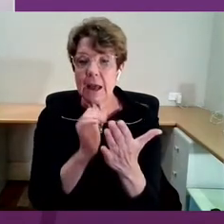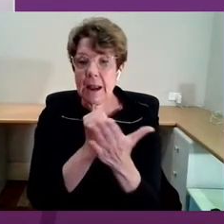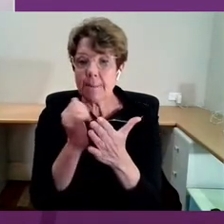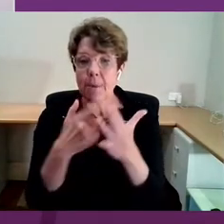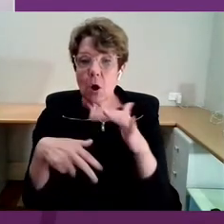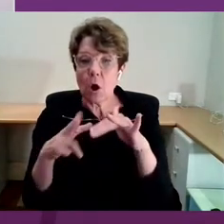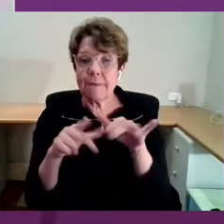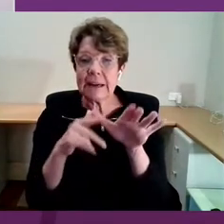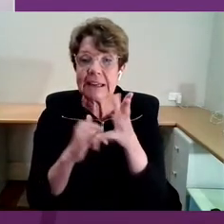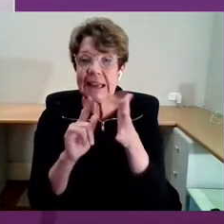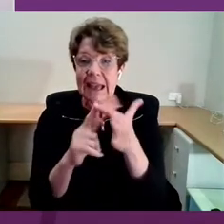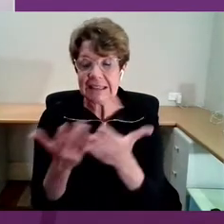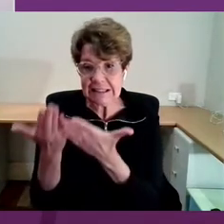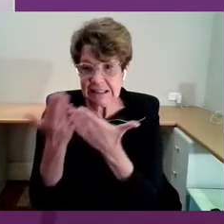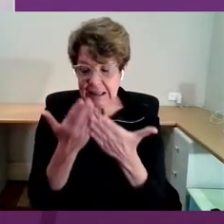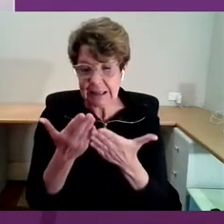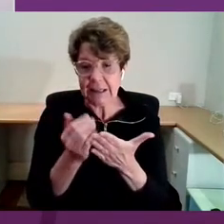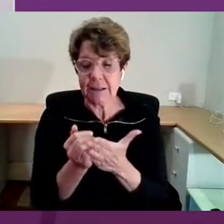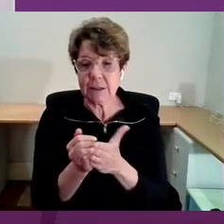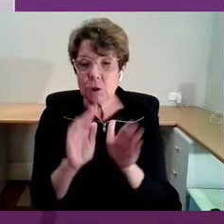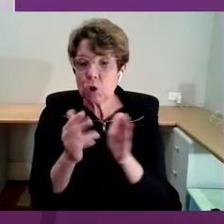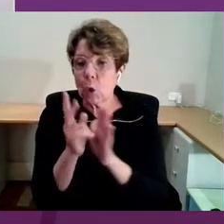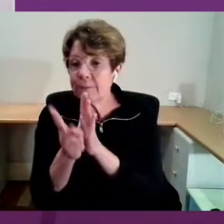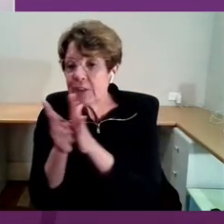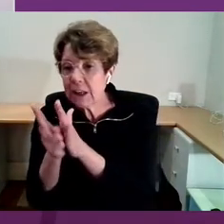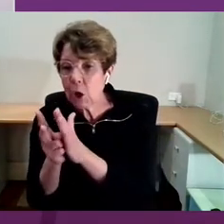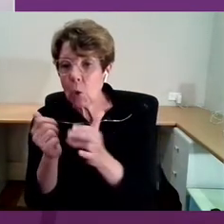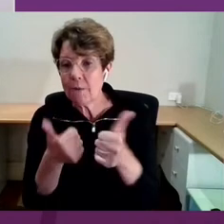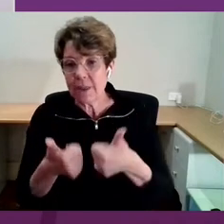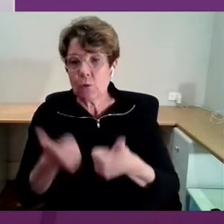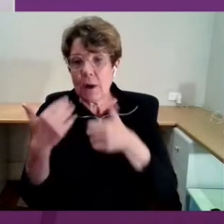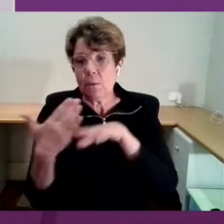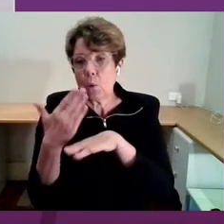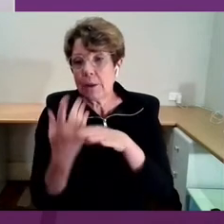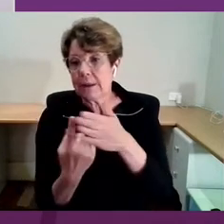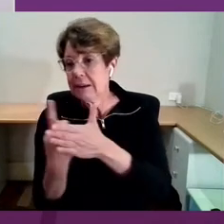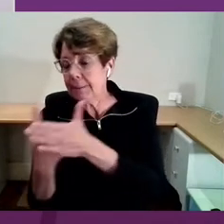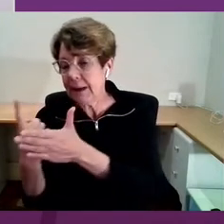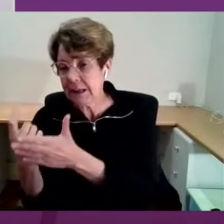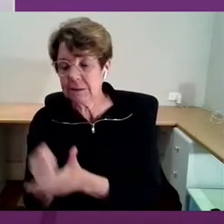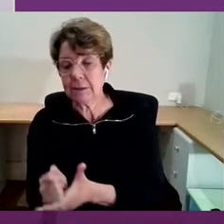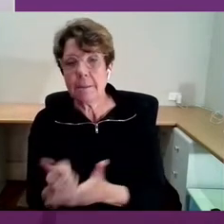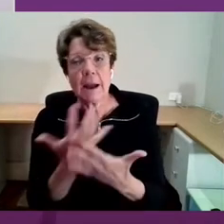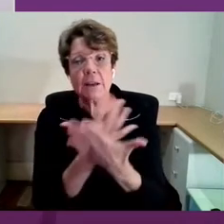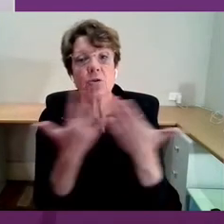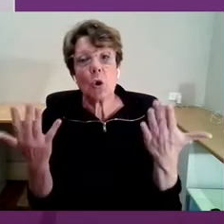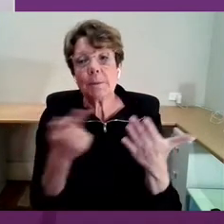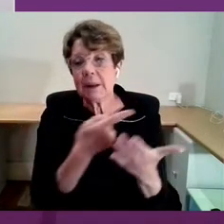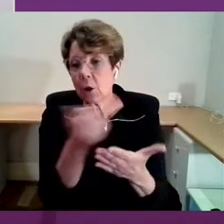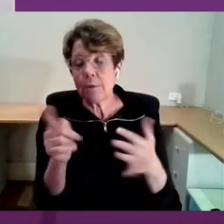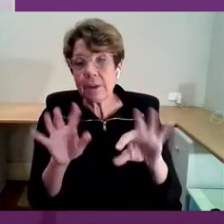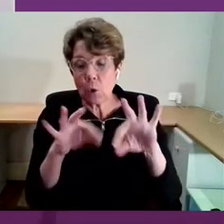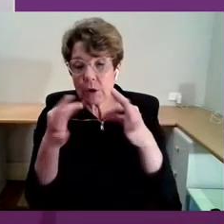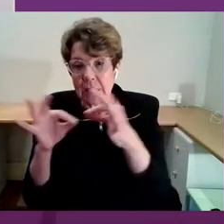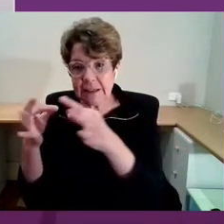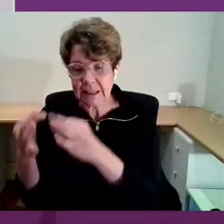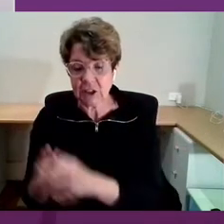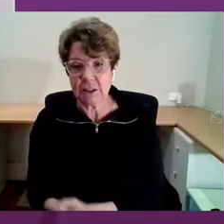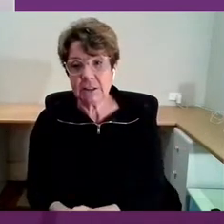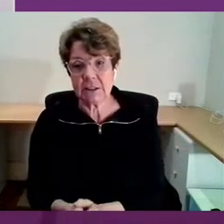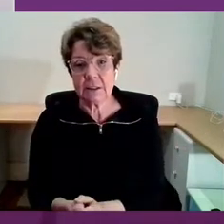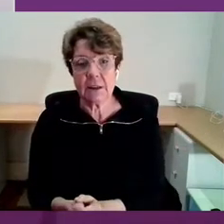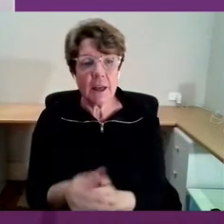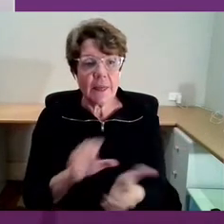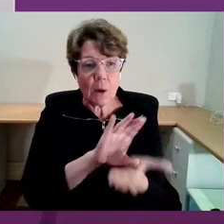on video, short videos of the great work that is being done by so many of the organisations that we fund and indeed